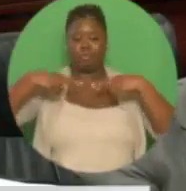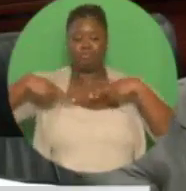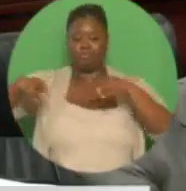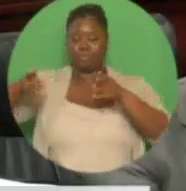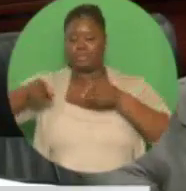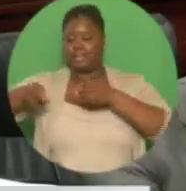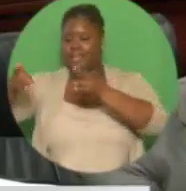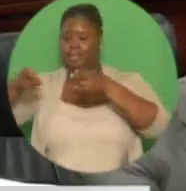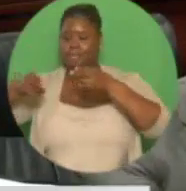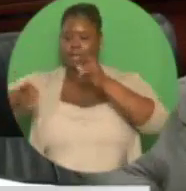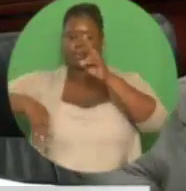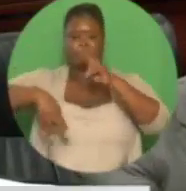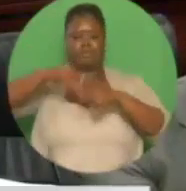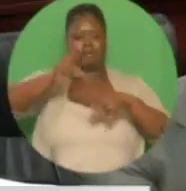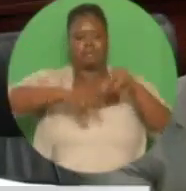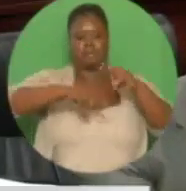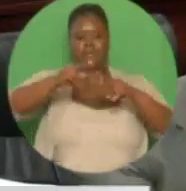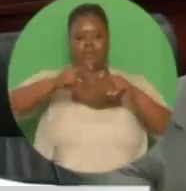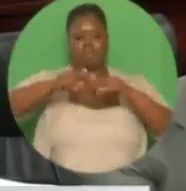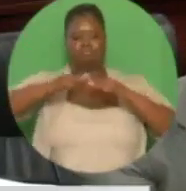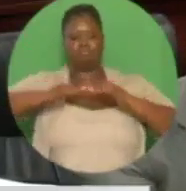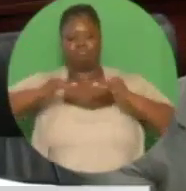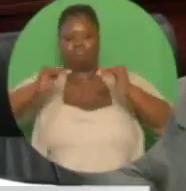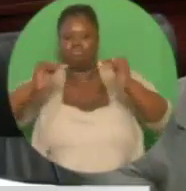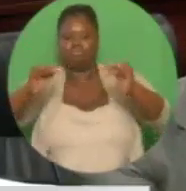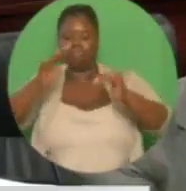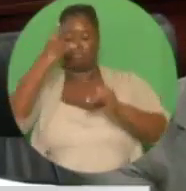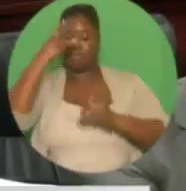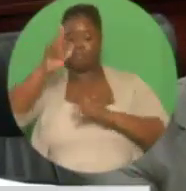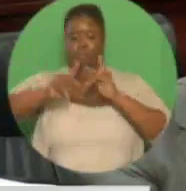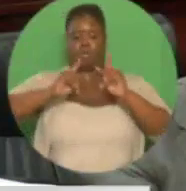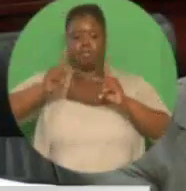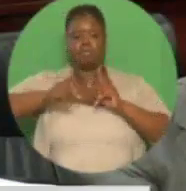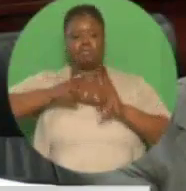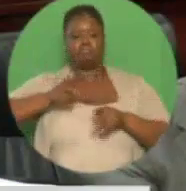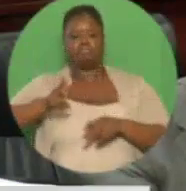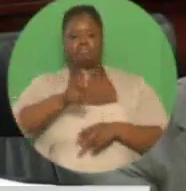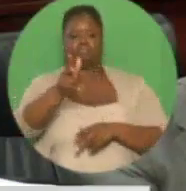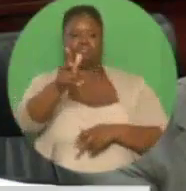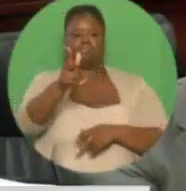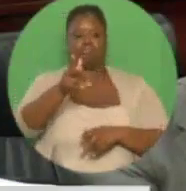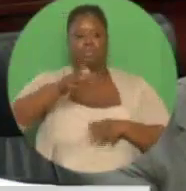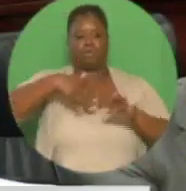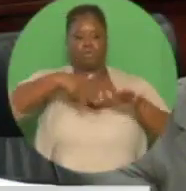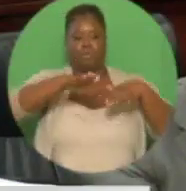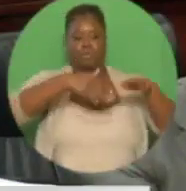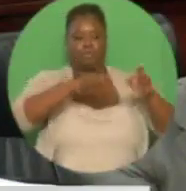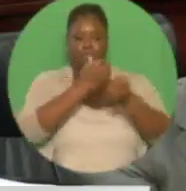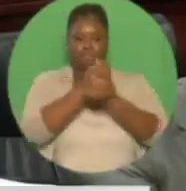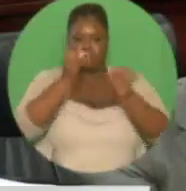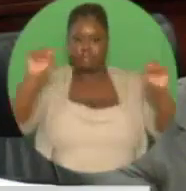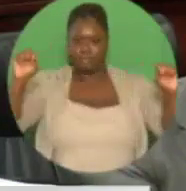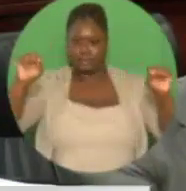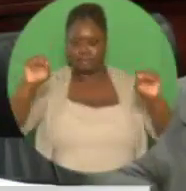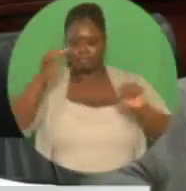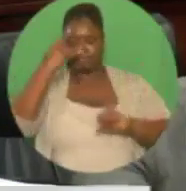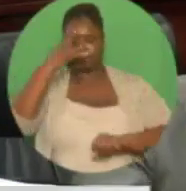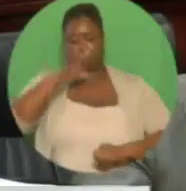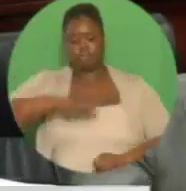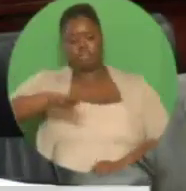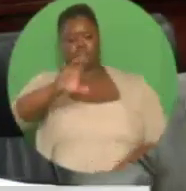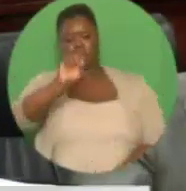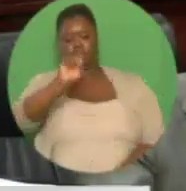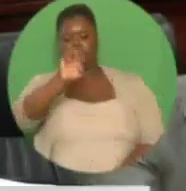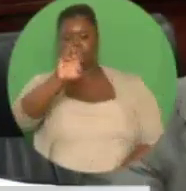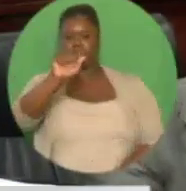and efficient movement of pedestrians and vehicular traffic. The sea lots walkover across the Beetham Highway